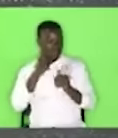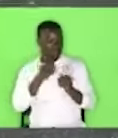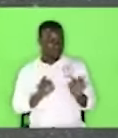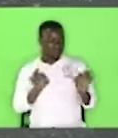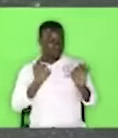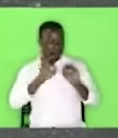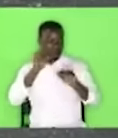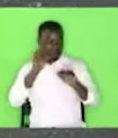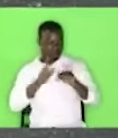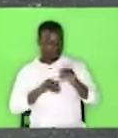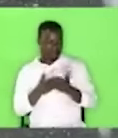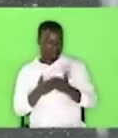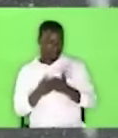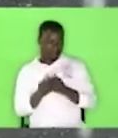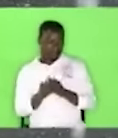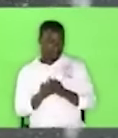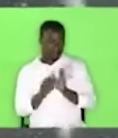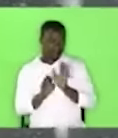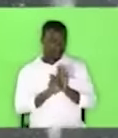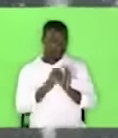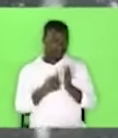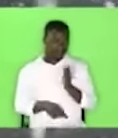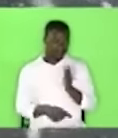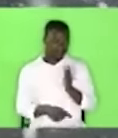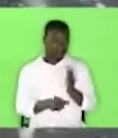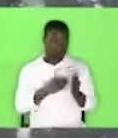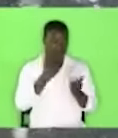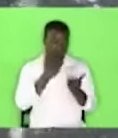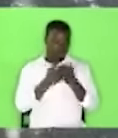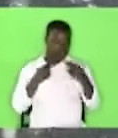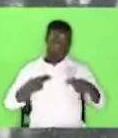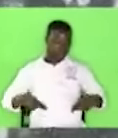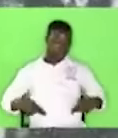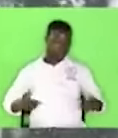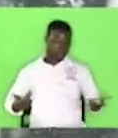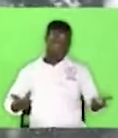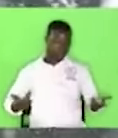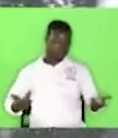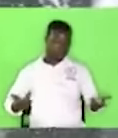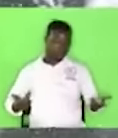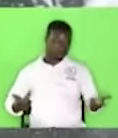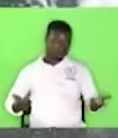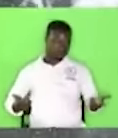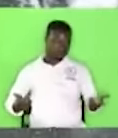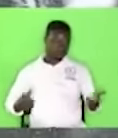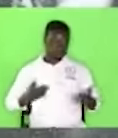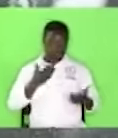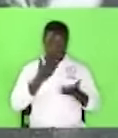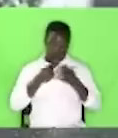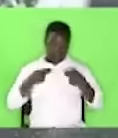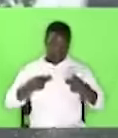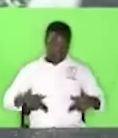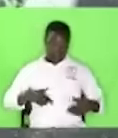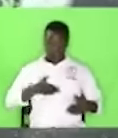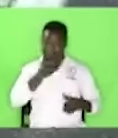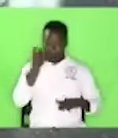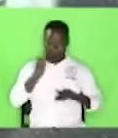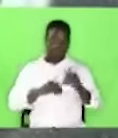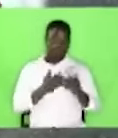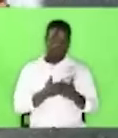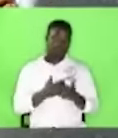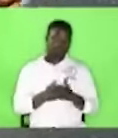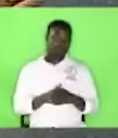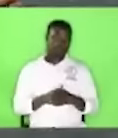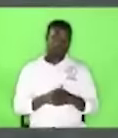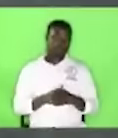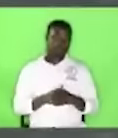like good health. wealth. It's better than money. I was